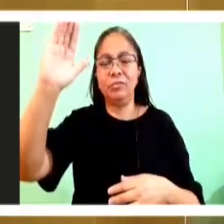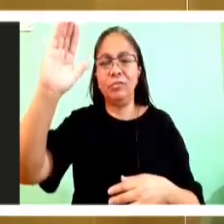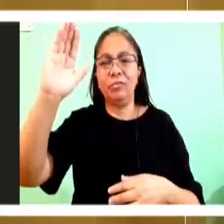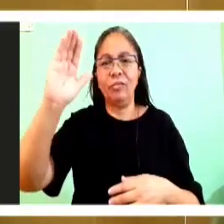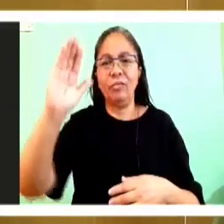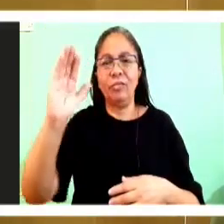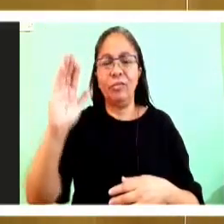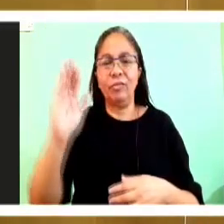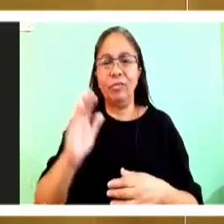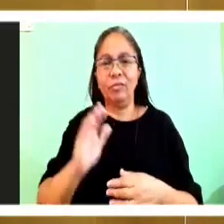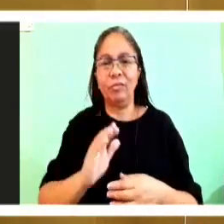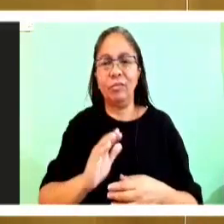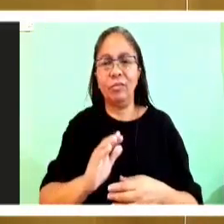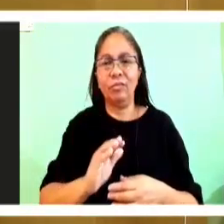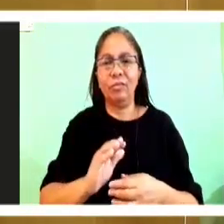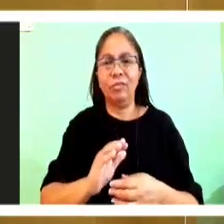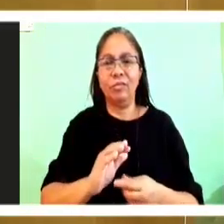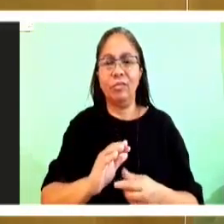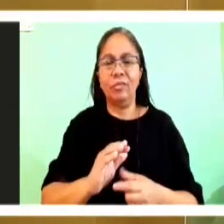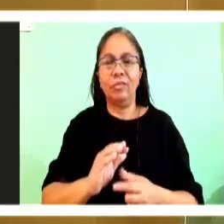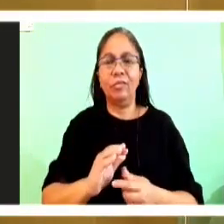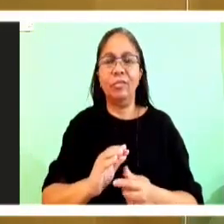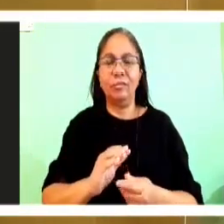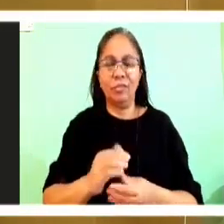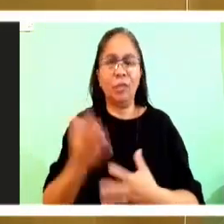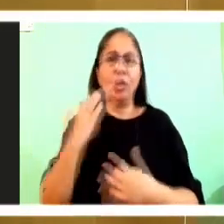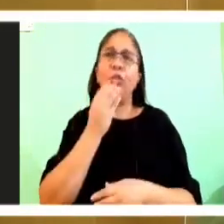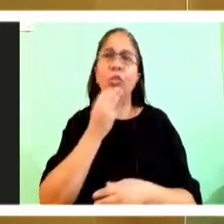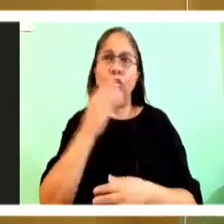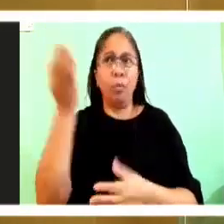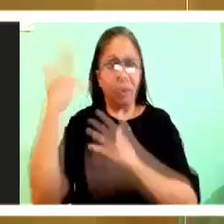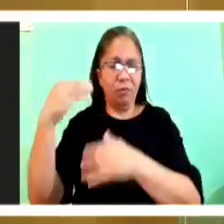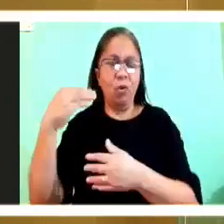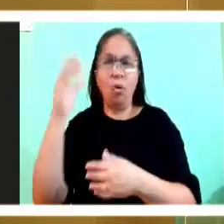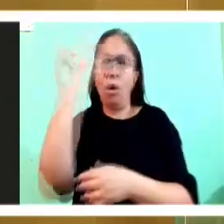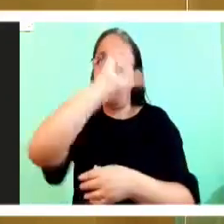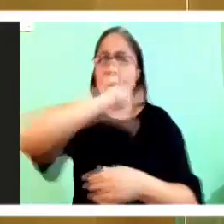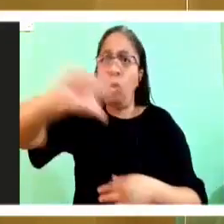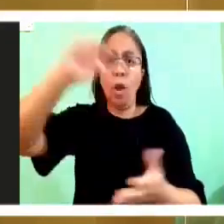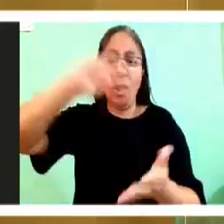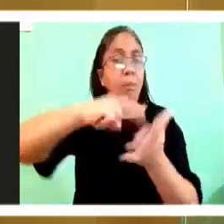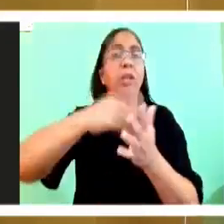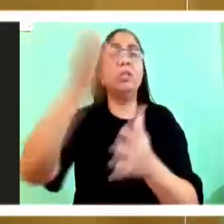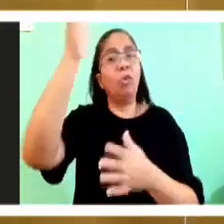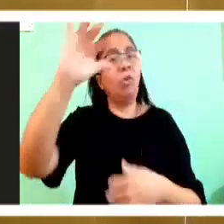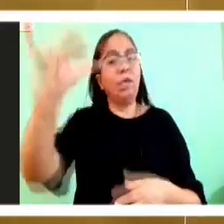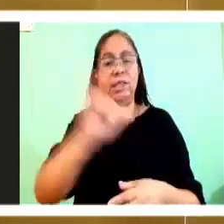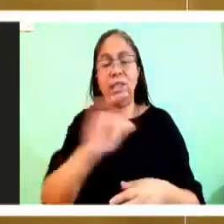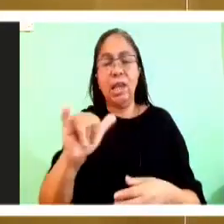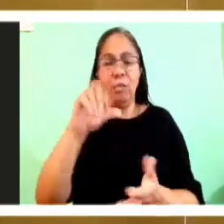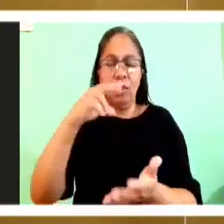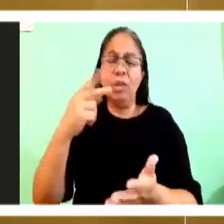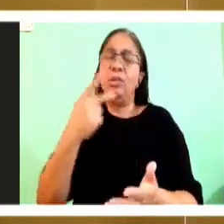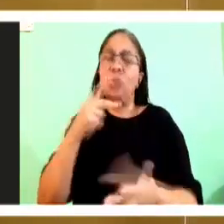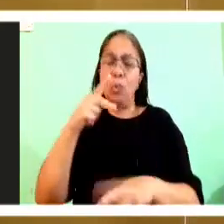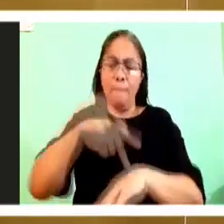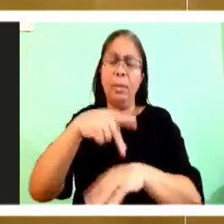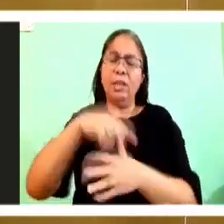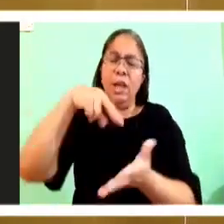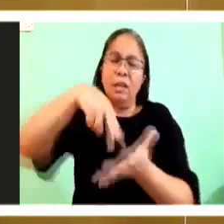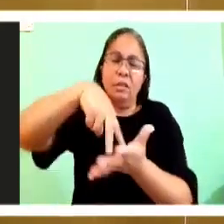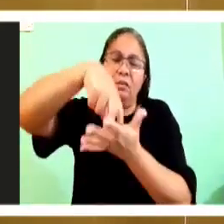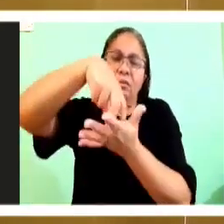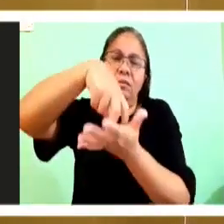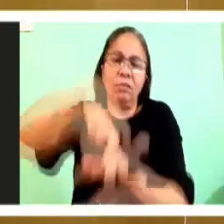the for a first century Jew. And so when Peter sinks to his knees and says leave